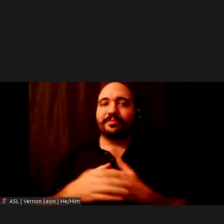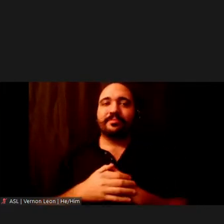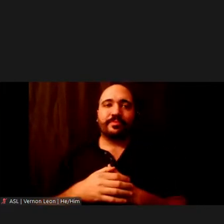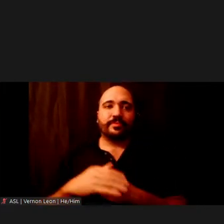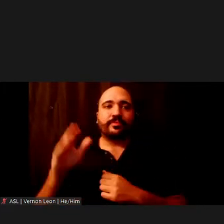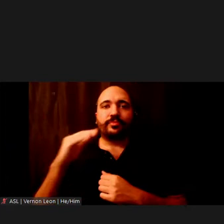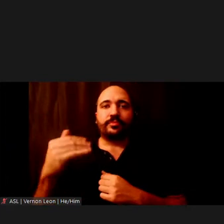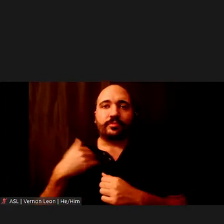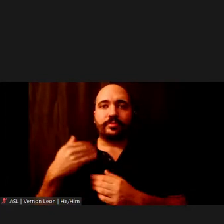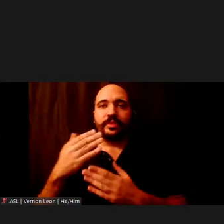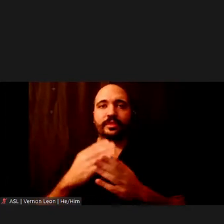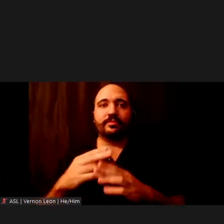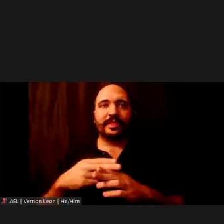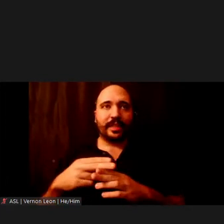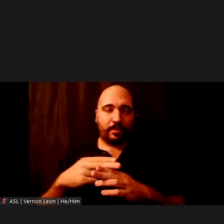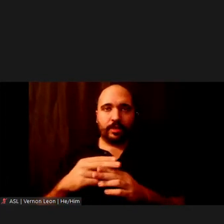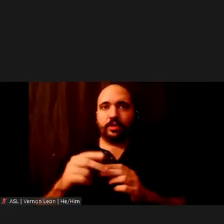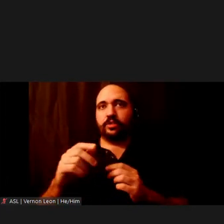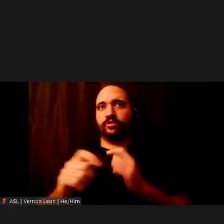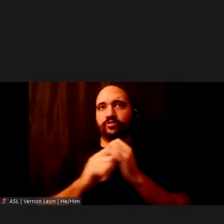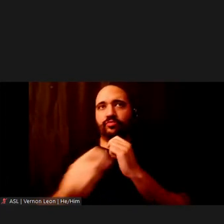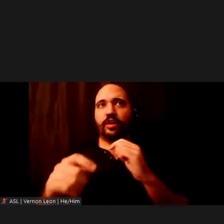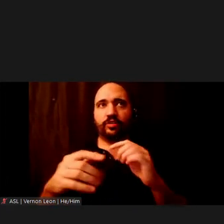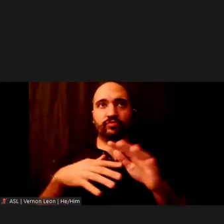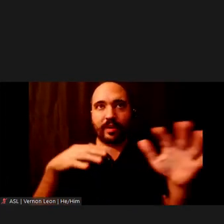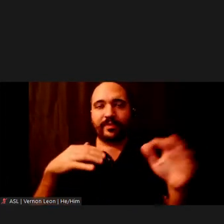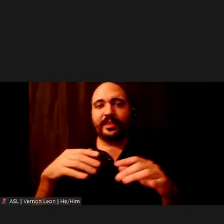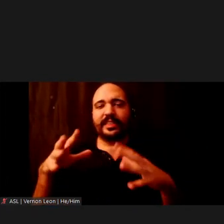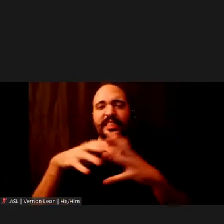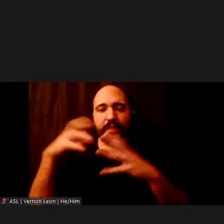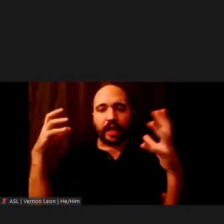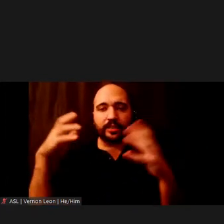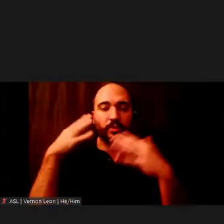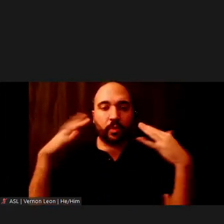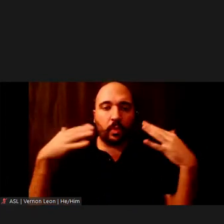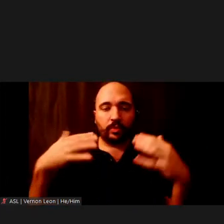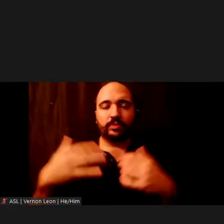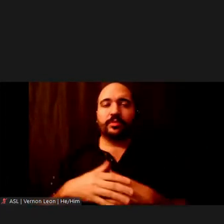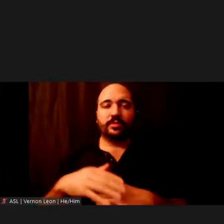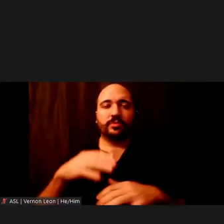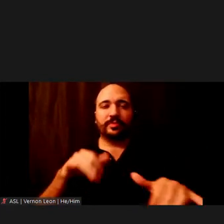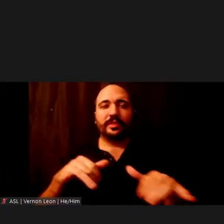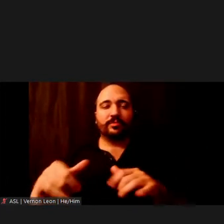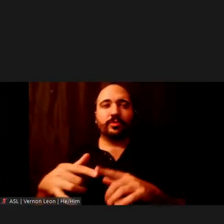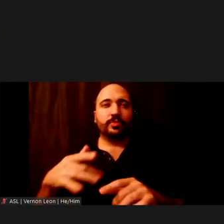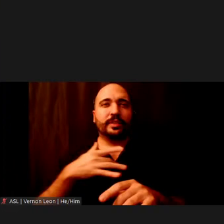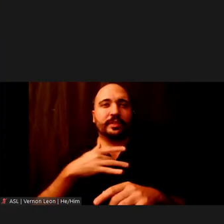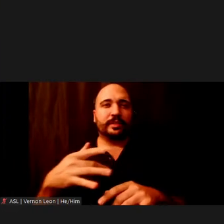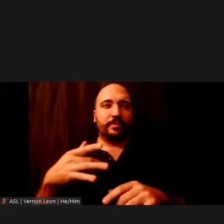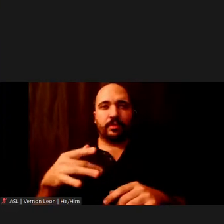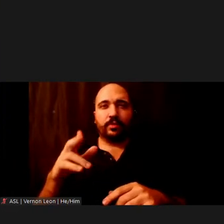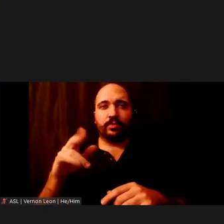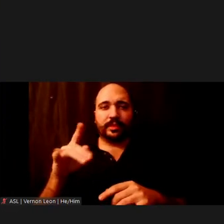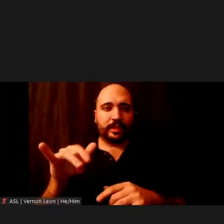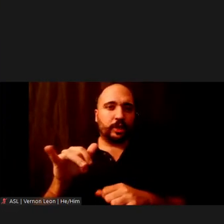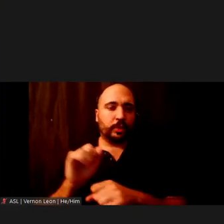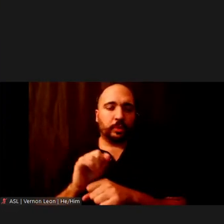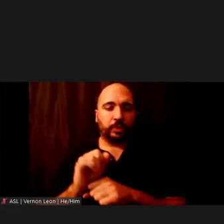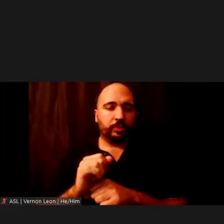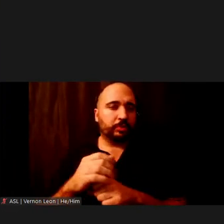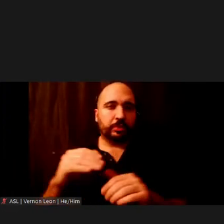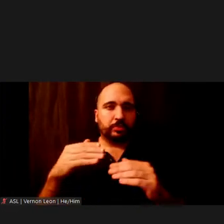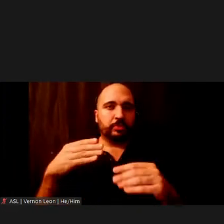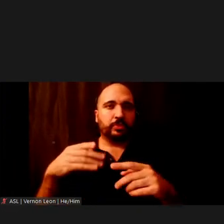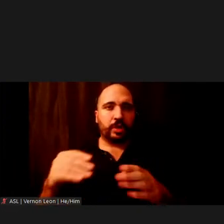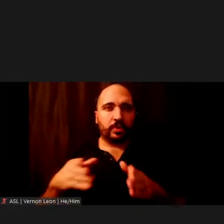temporary truck traffic, dust and emissions and noise. These activities will be similar to typical utility work or roadway construction. Visual changes where